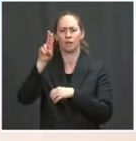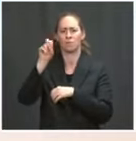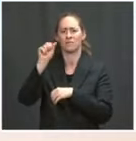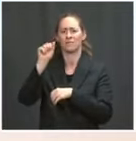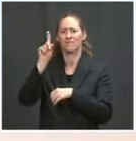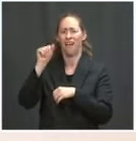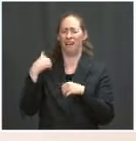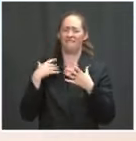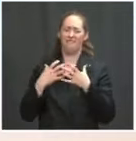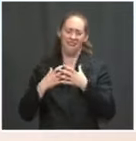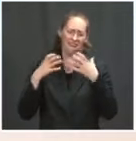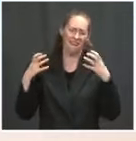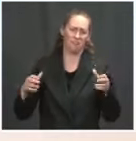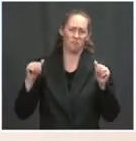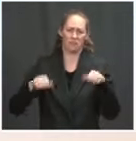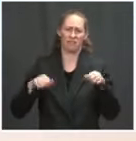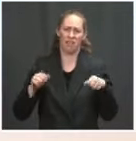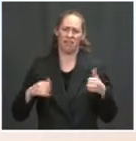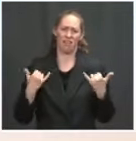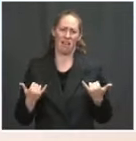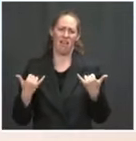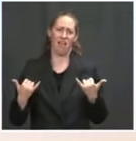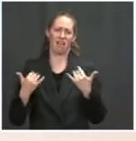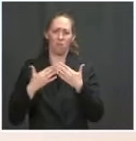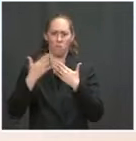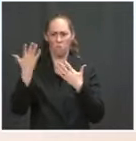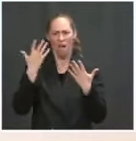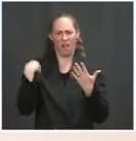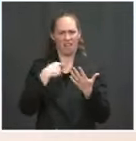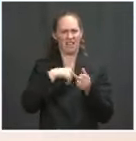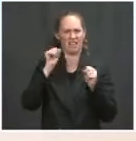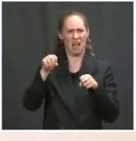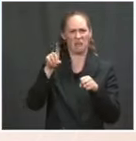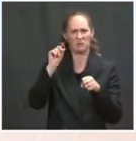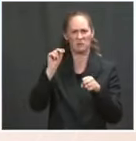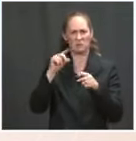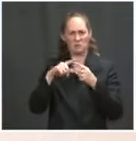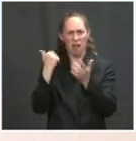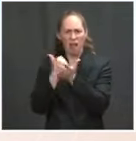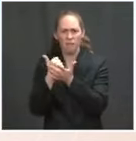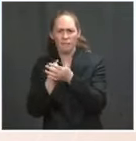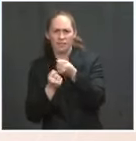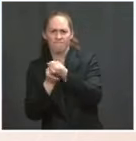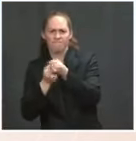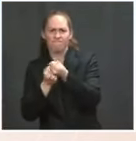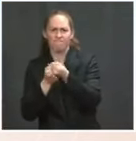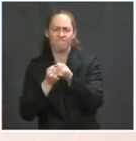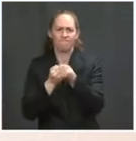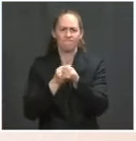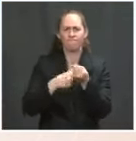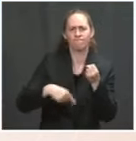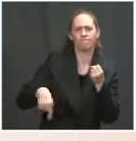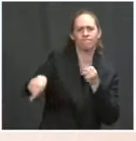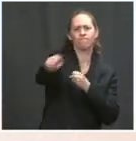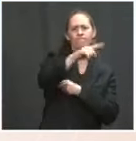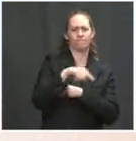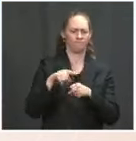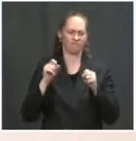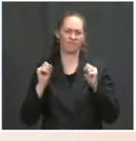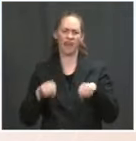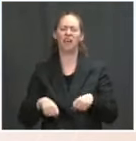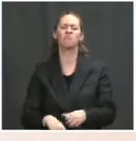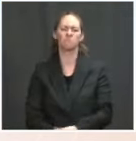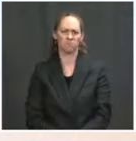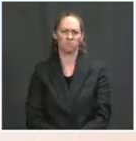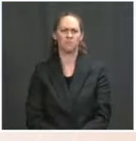and enormous set of tools that can be used to provide the resources to work with the farm community to embrace this future. And I